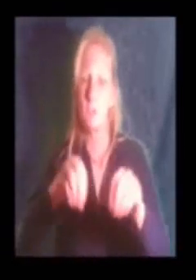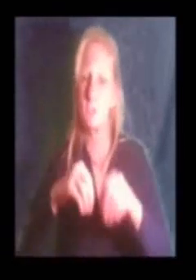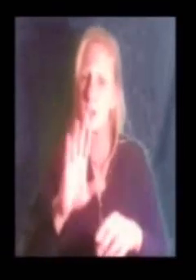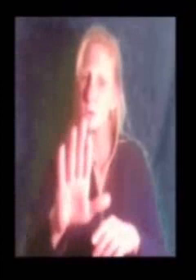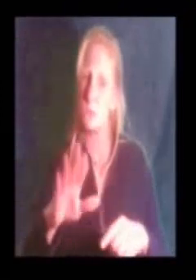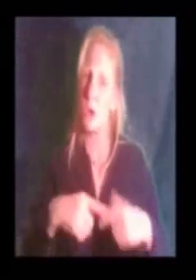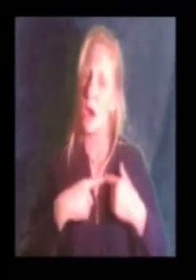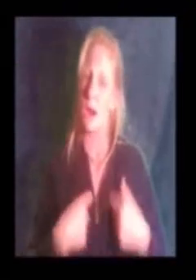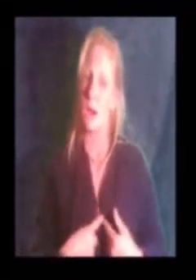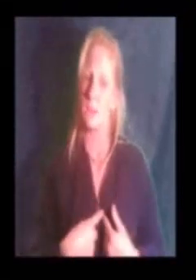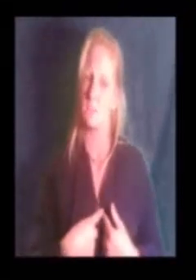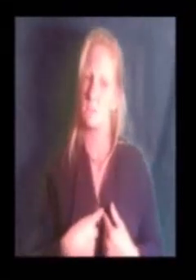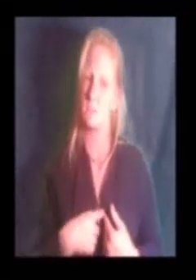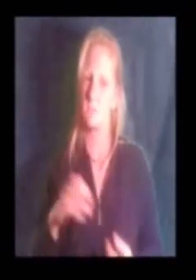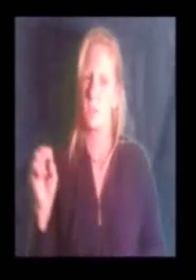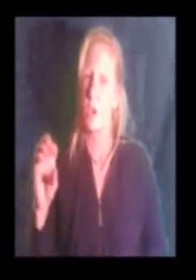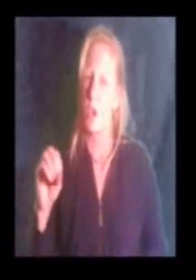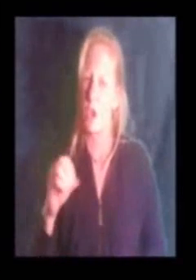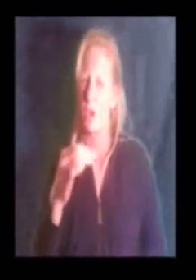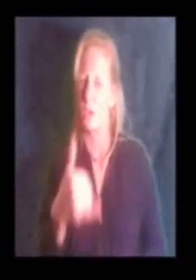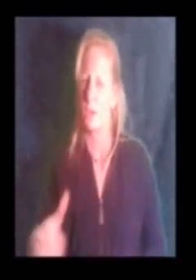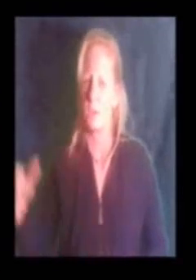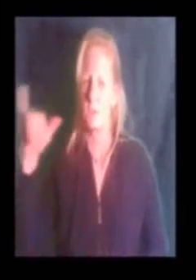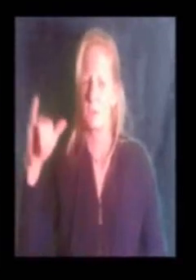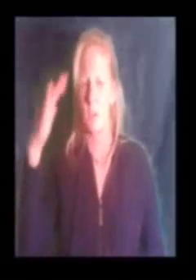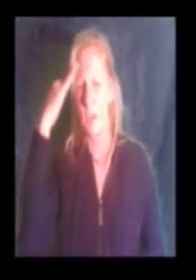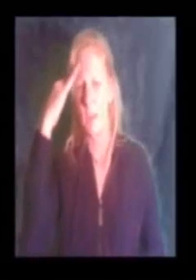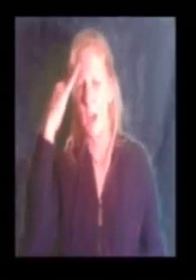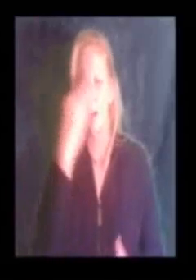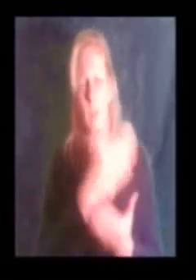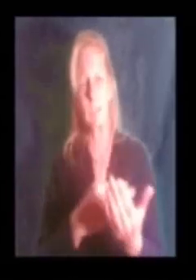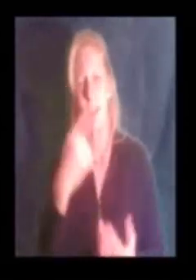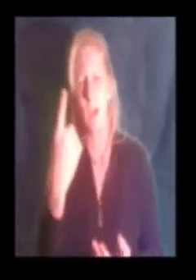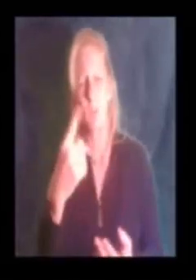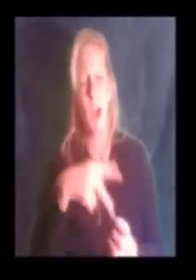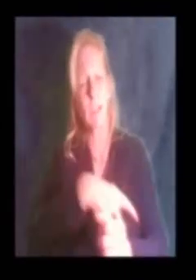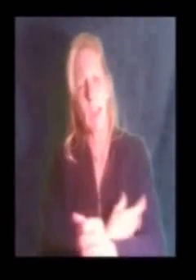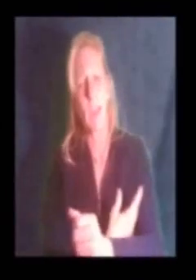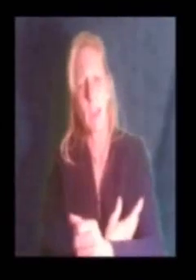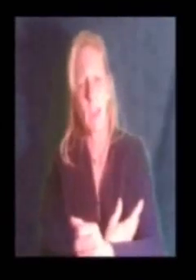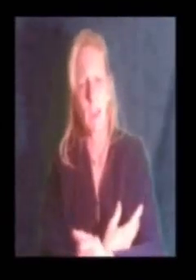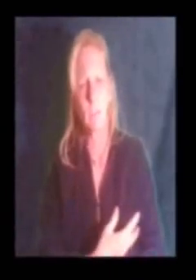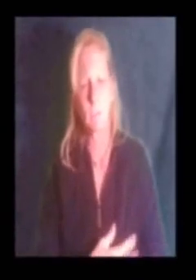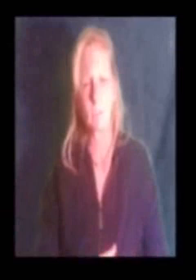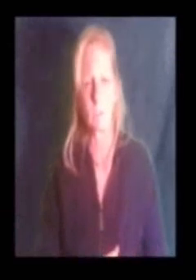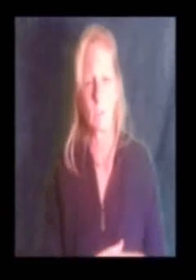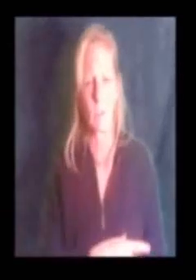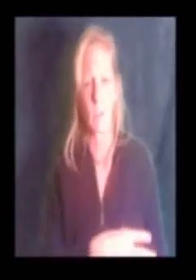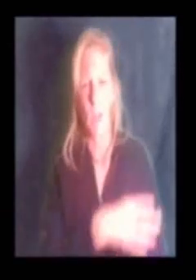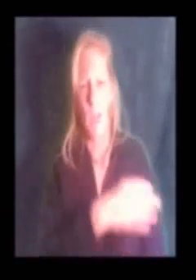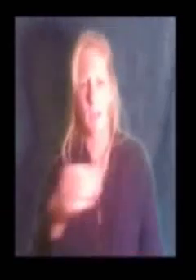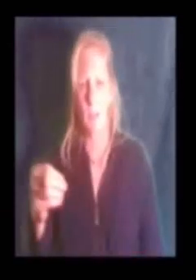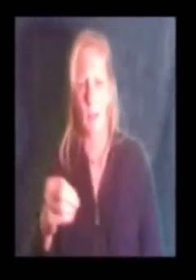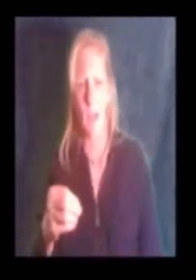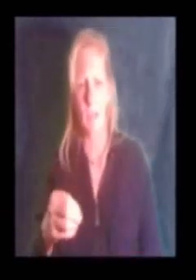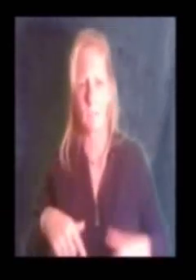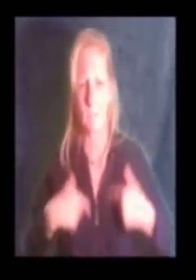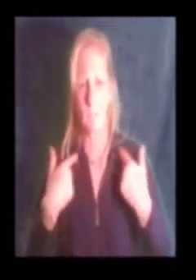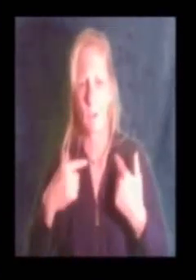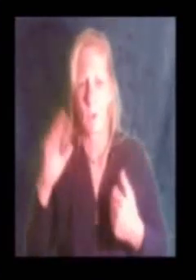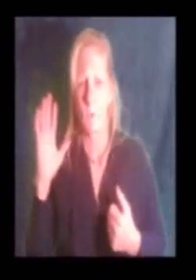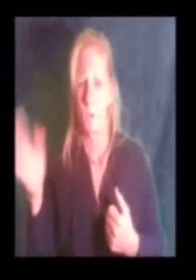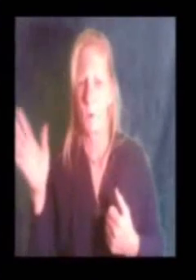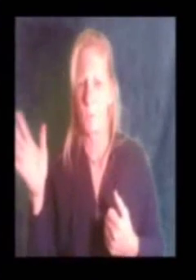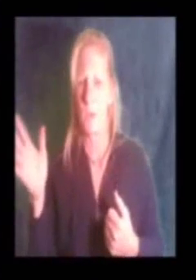Send them your heart So they'll know that someone cares And their lives